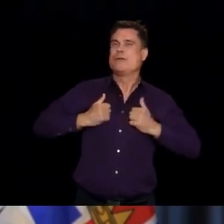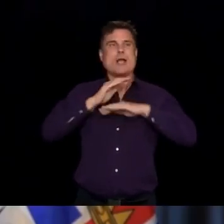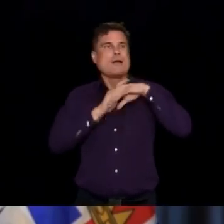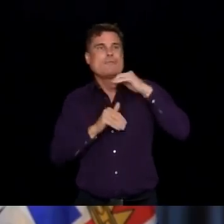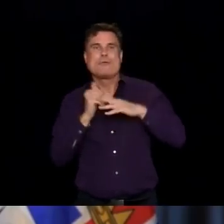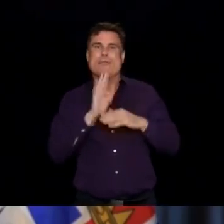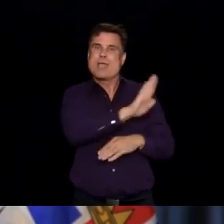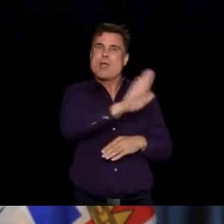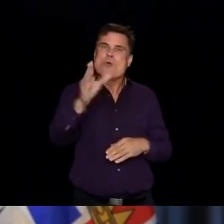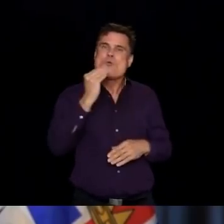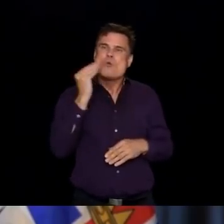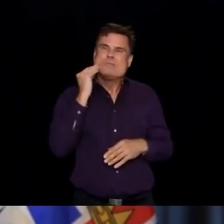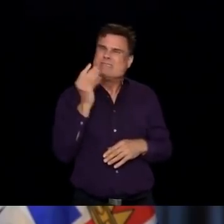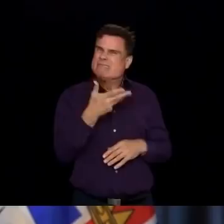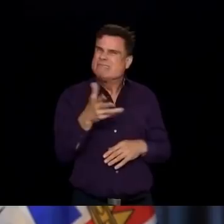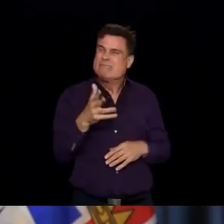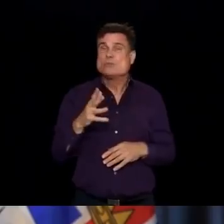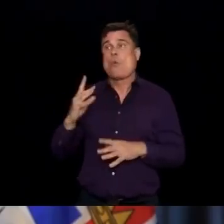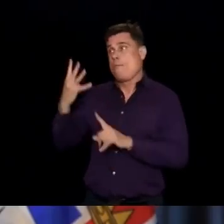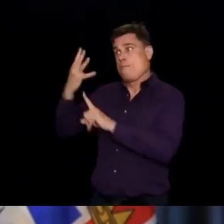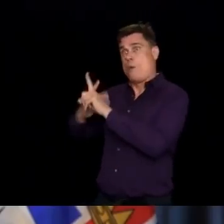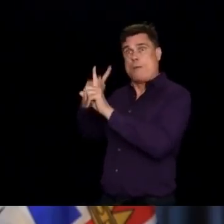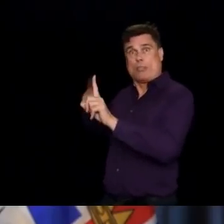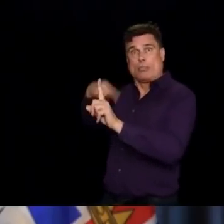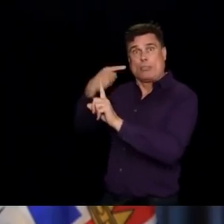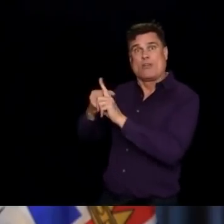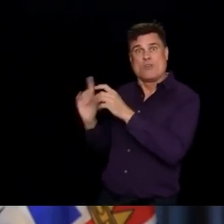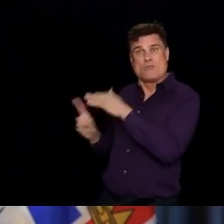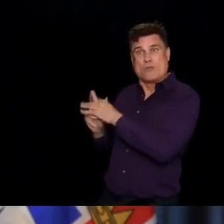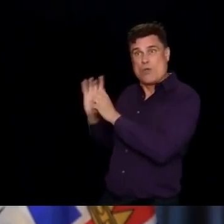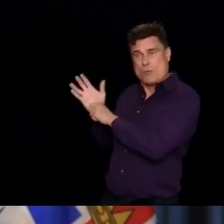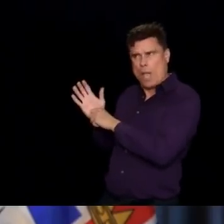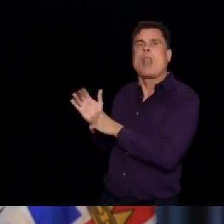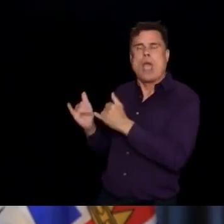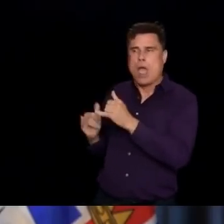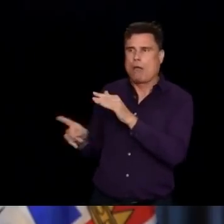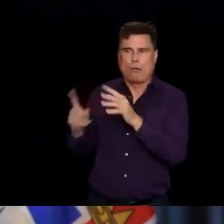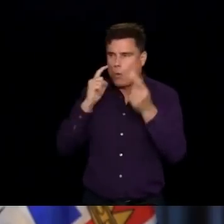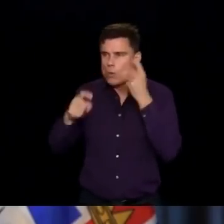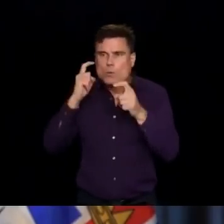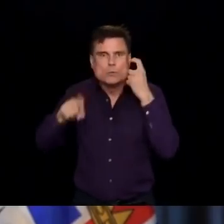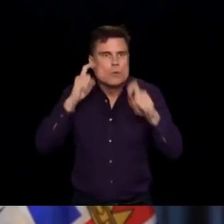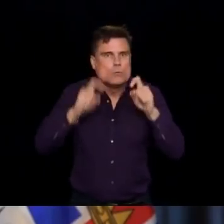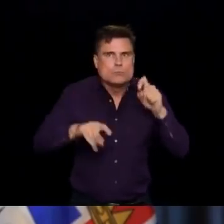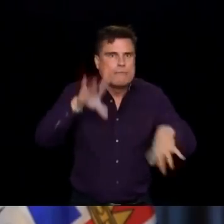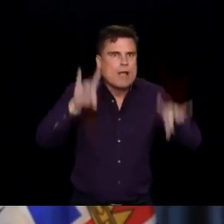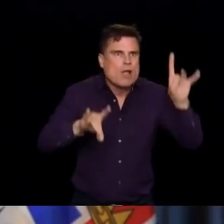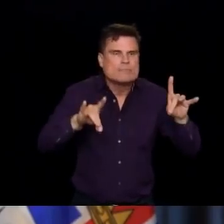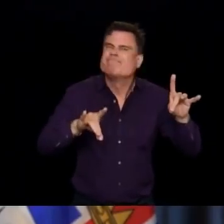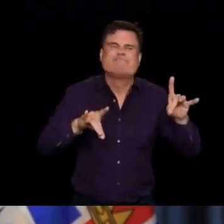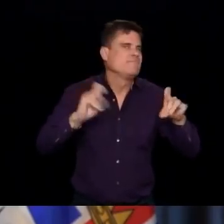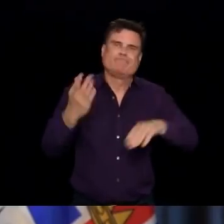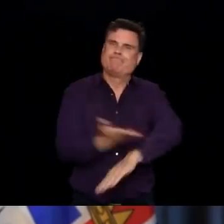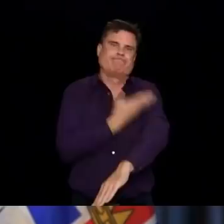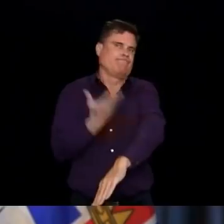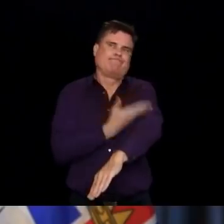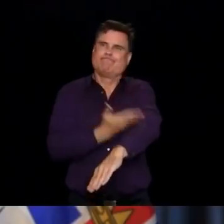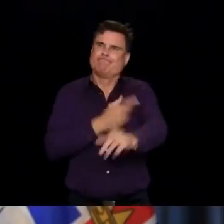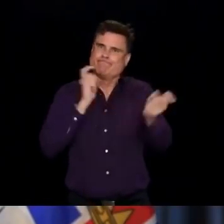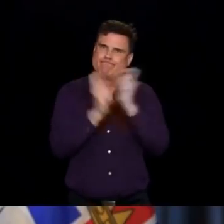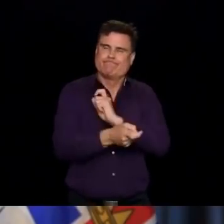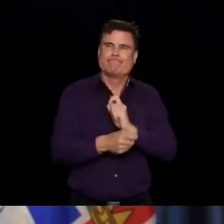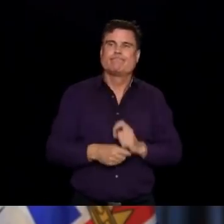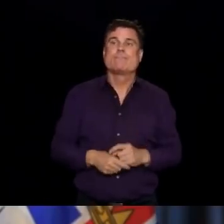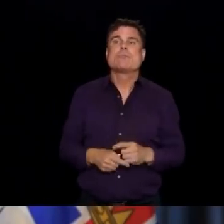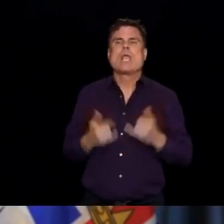the move to a single site, 8,800 workers who were at multiple sites, now everyone is assigned to a single site